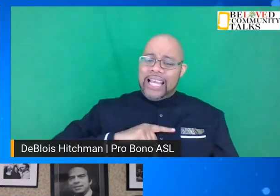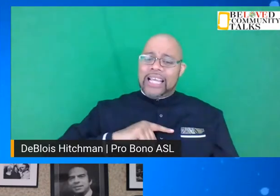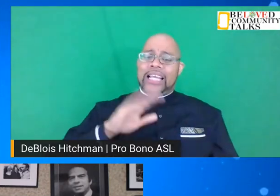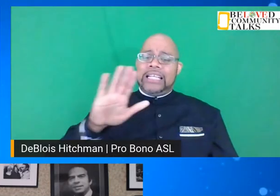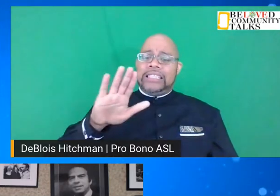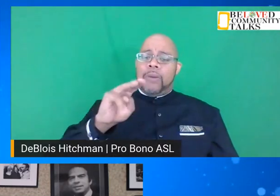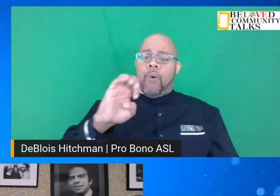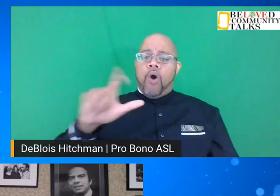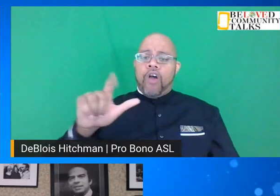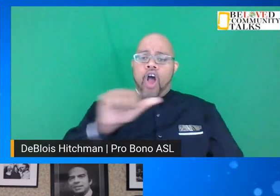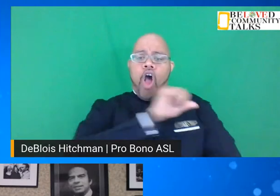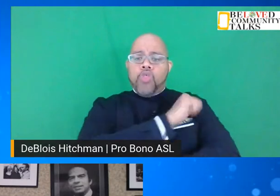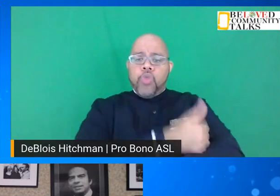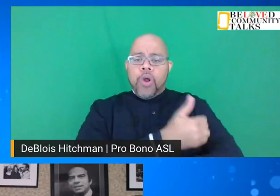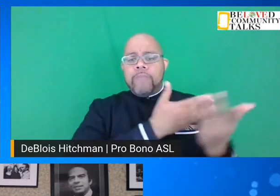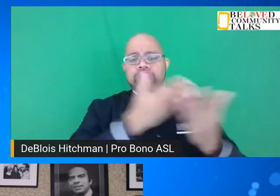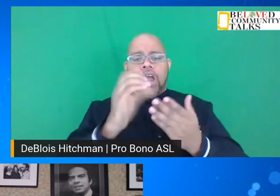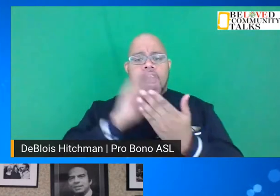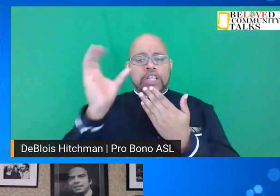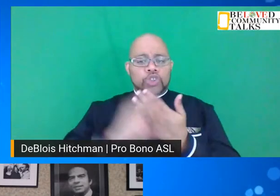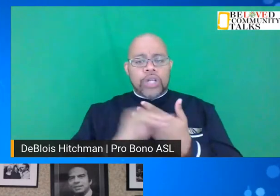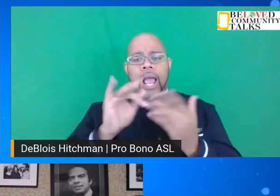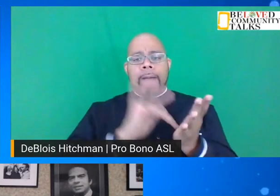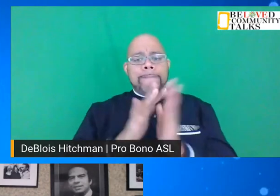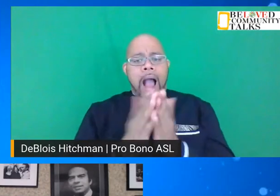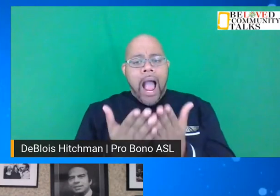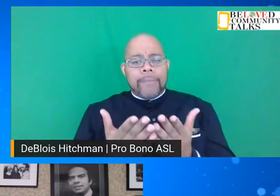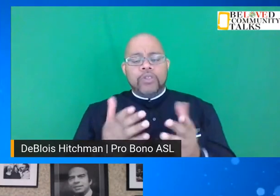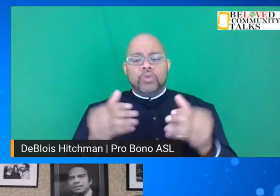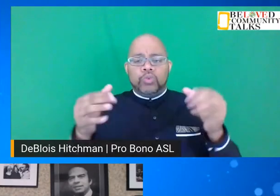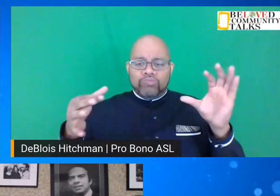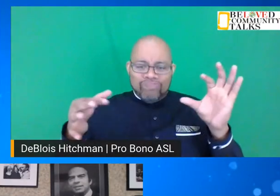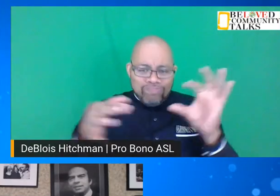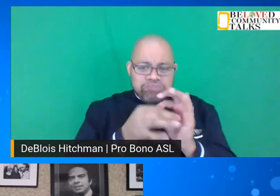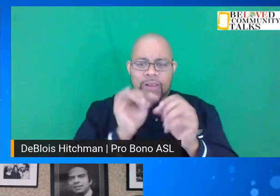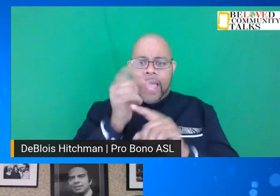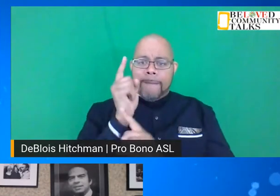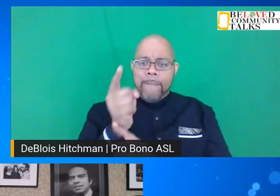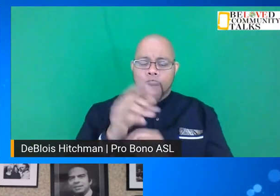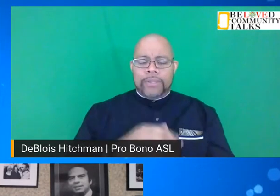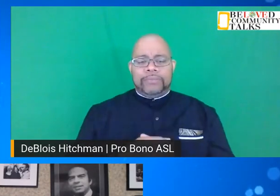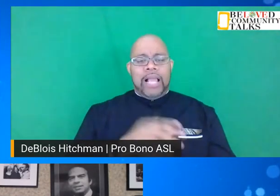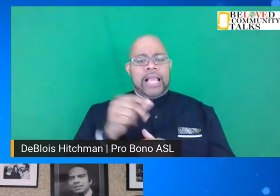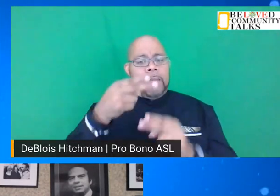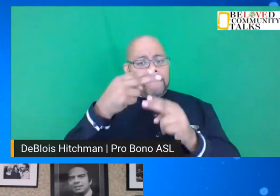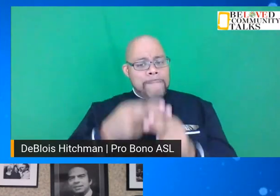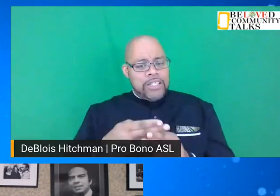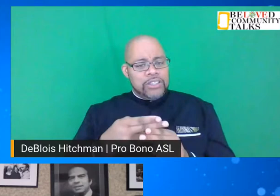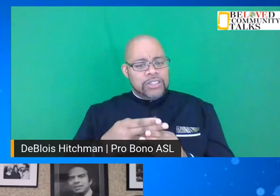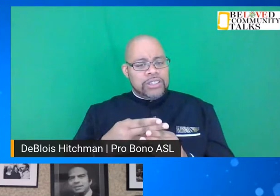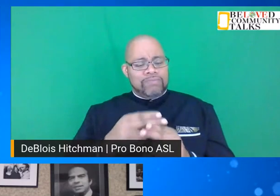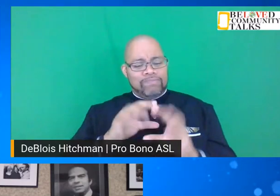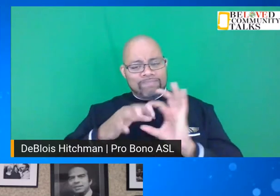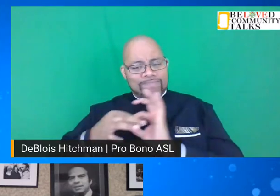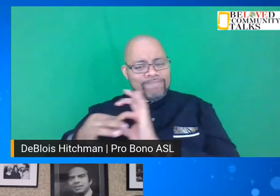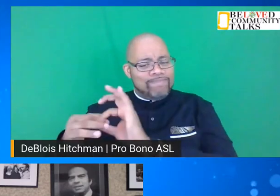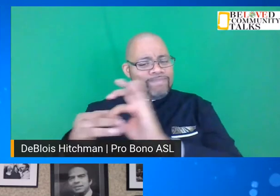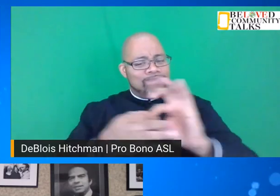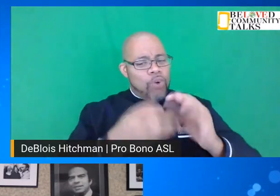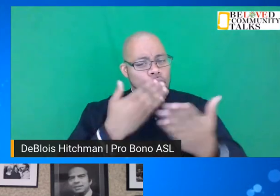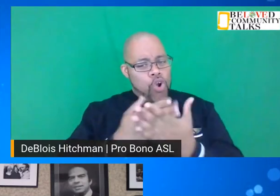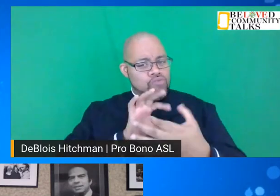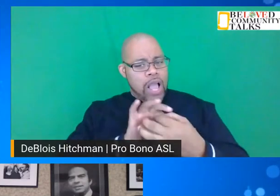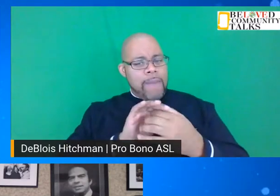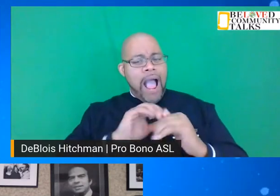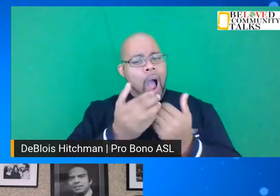authority and him bringing the Constitution and Bible together in that moment, and you mentioned a coalition of goodwill. How